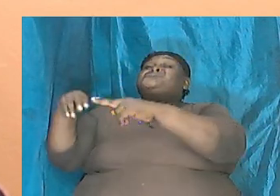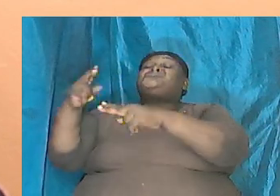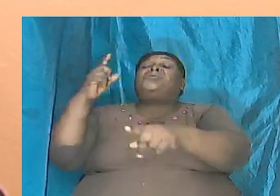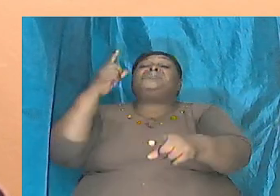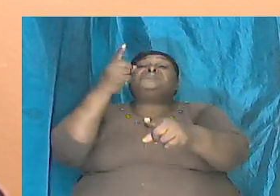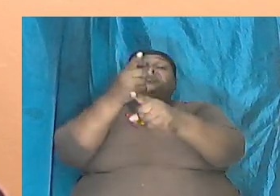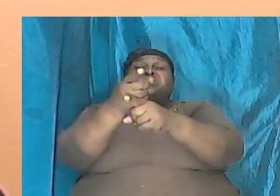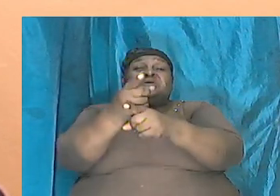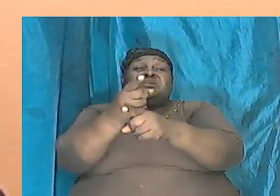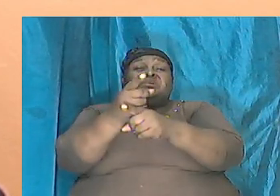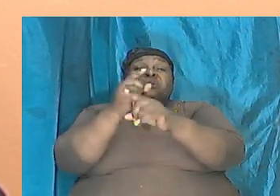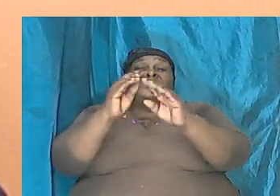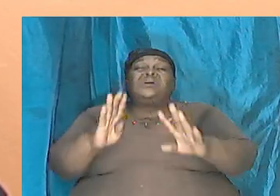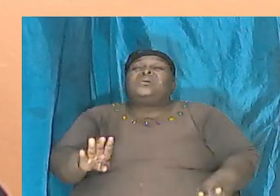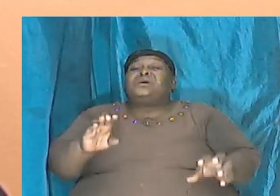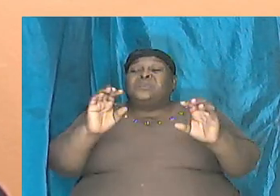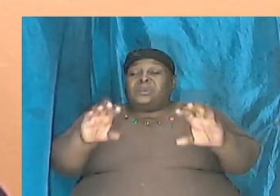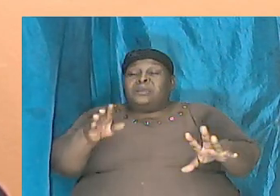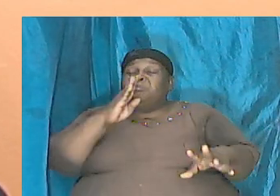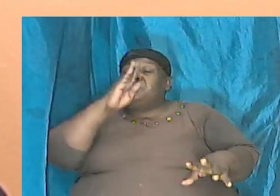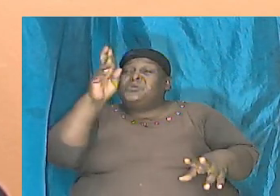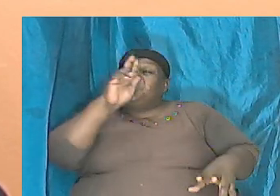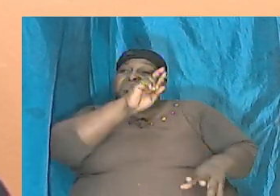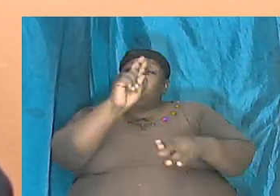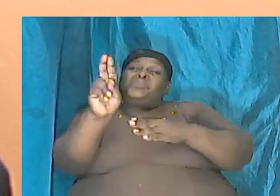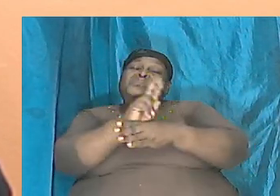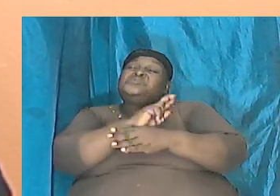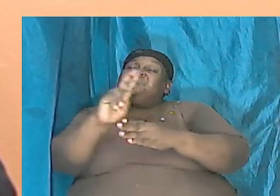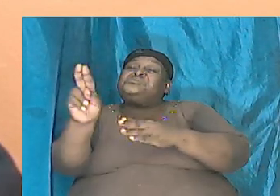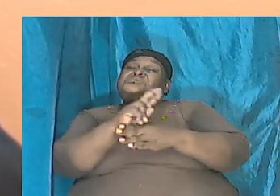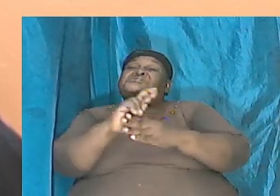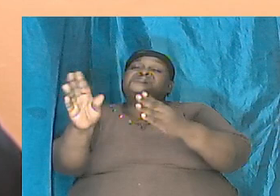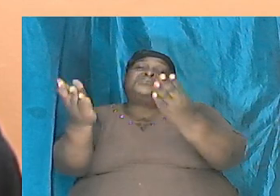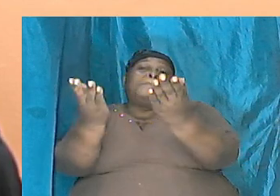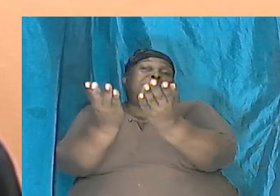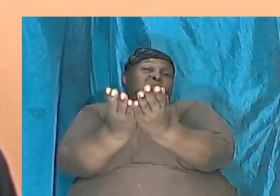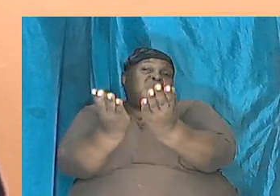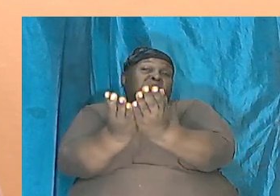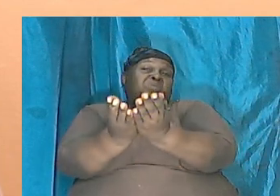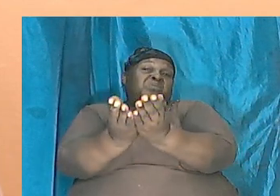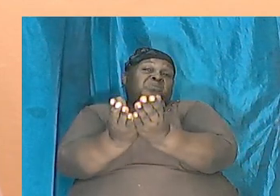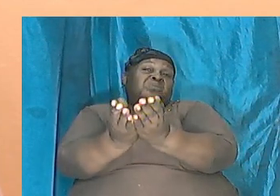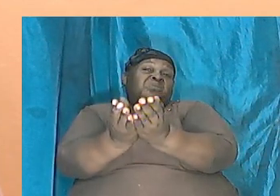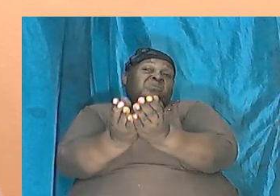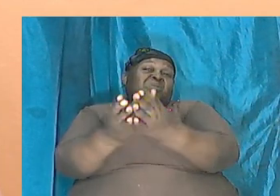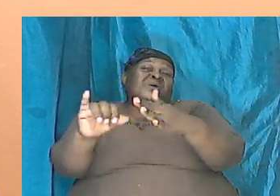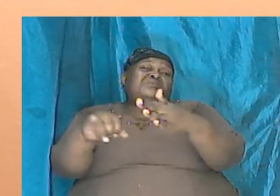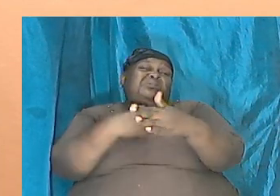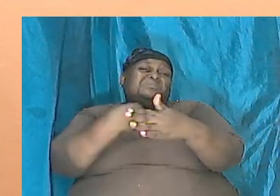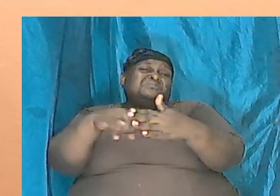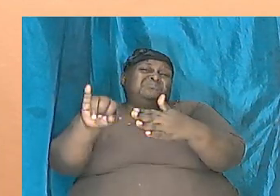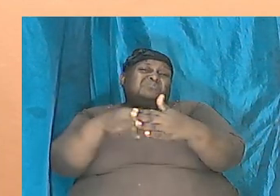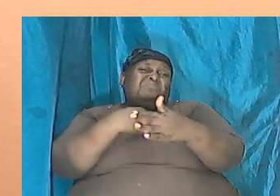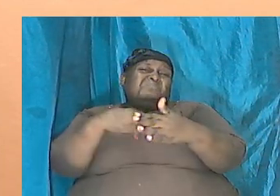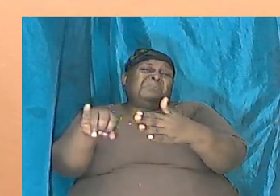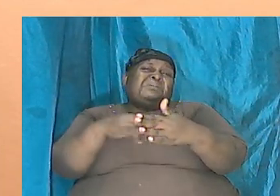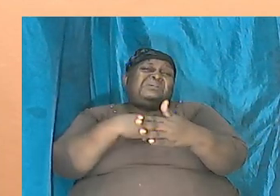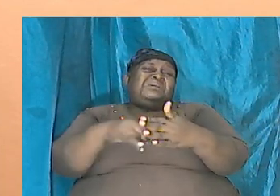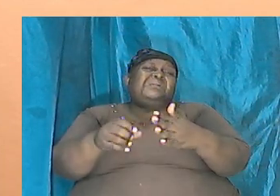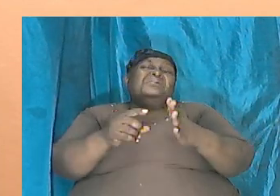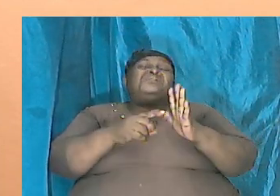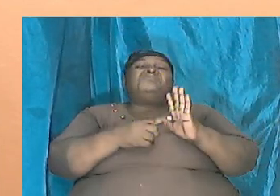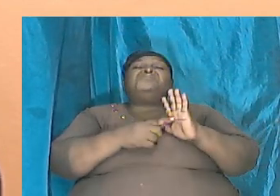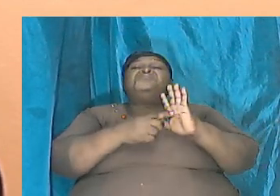therefore can be used as a book, as an instrument to demonstrate the reality